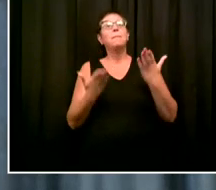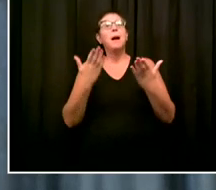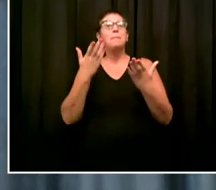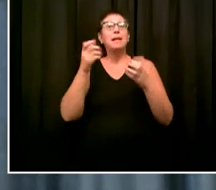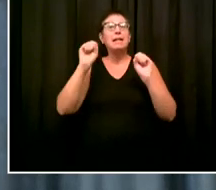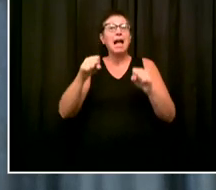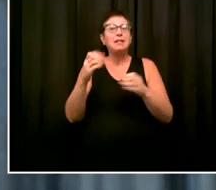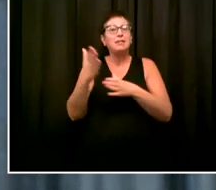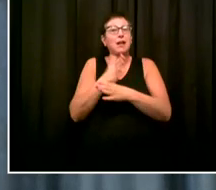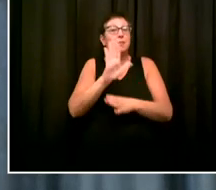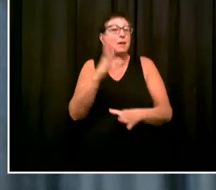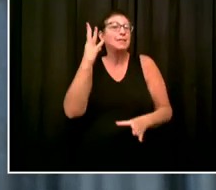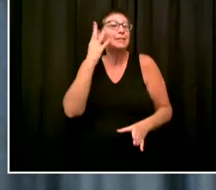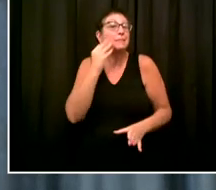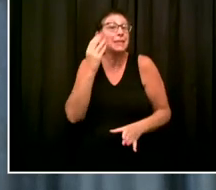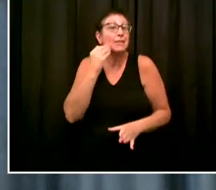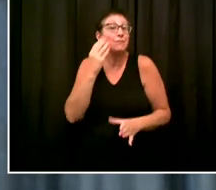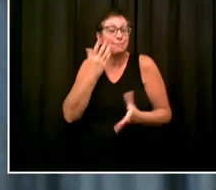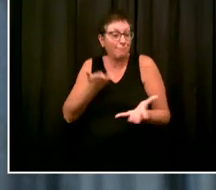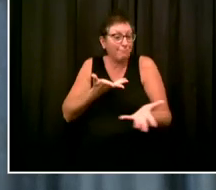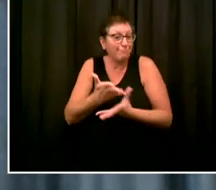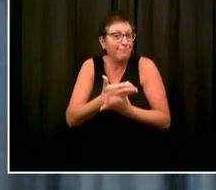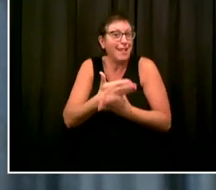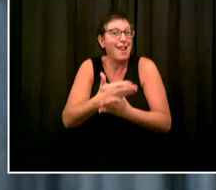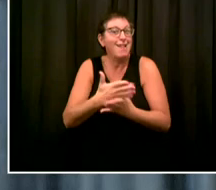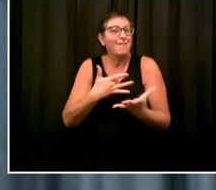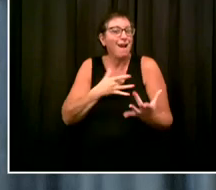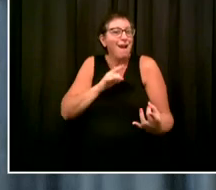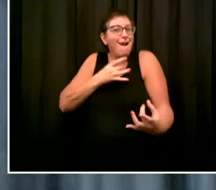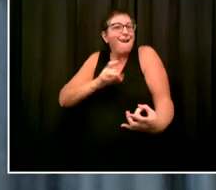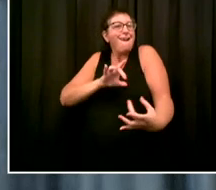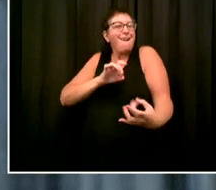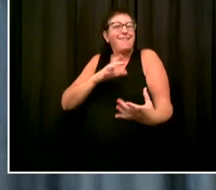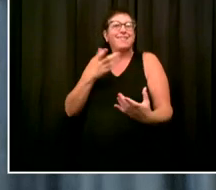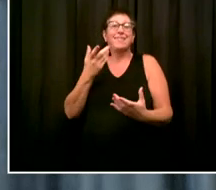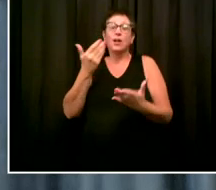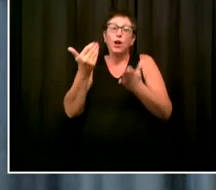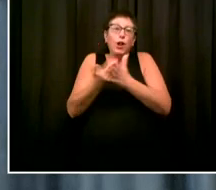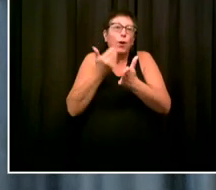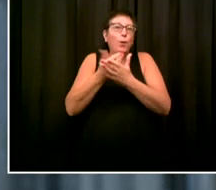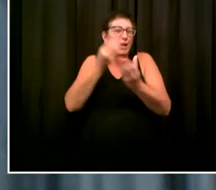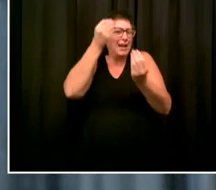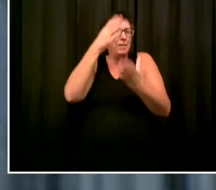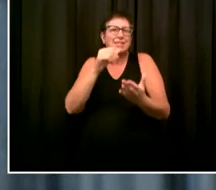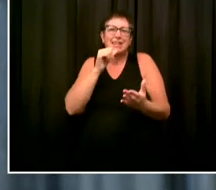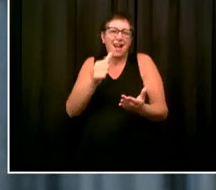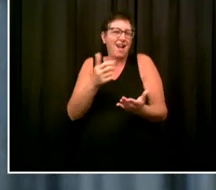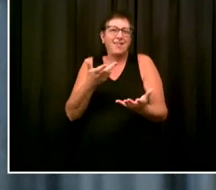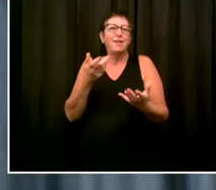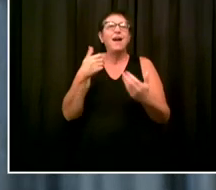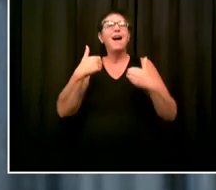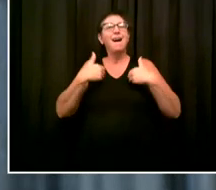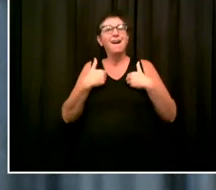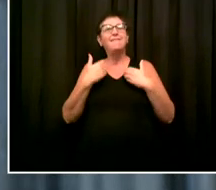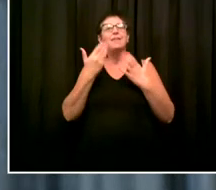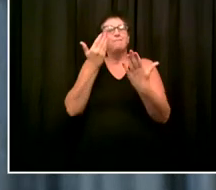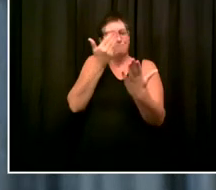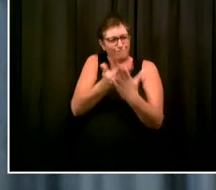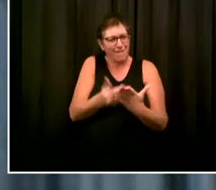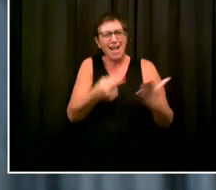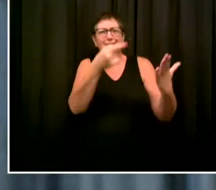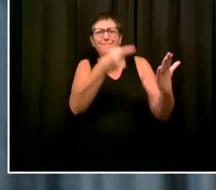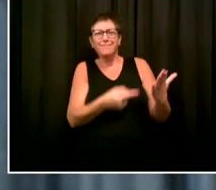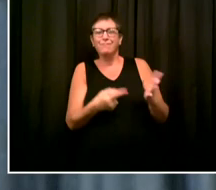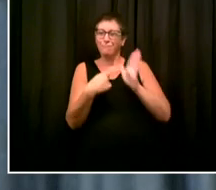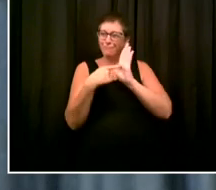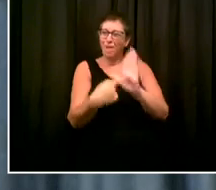this is not new. It is evidence-based and we would not have put it into practice if we didn't have a